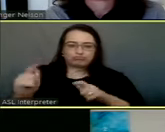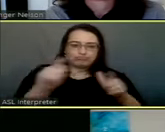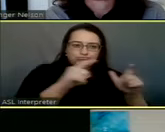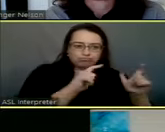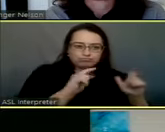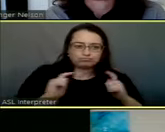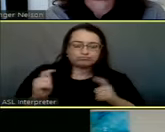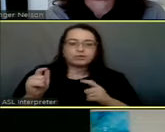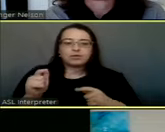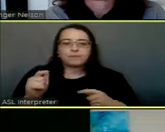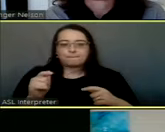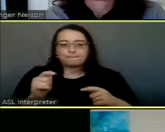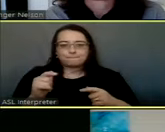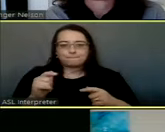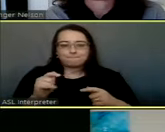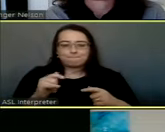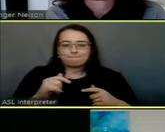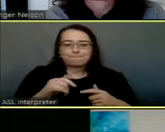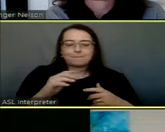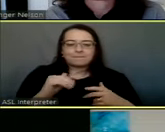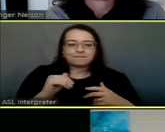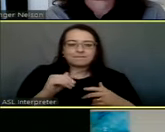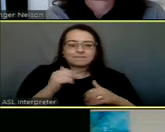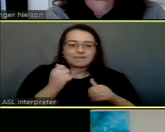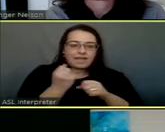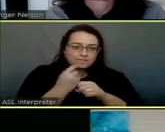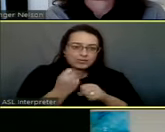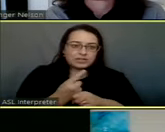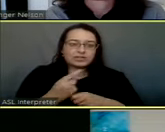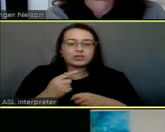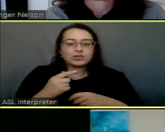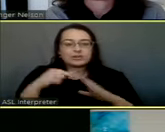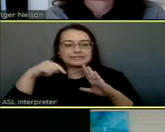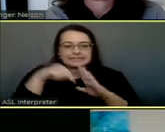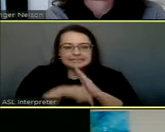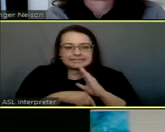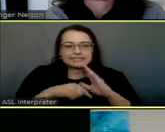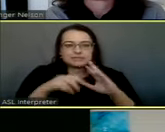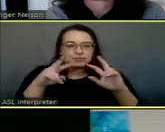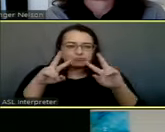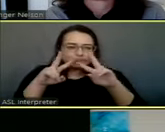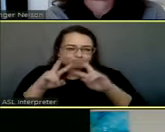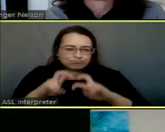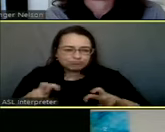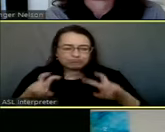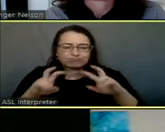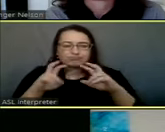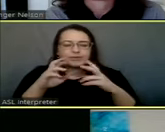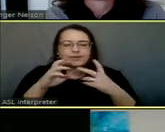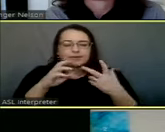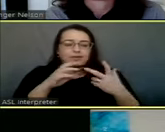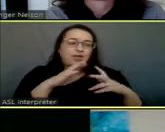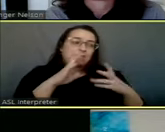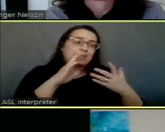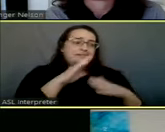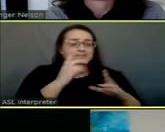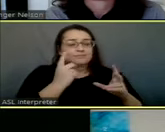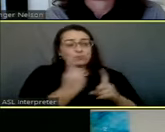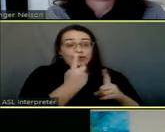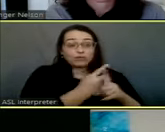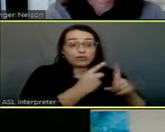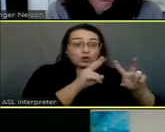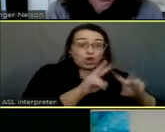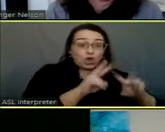on just a rotating basis each year. They do a deep dive on top of all the other audit and